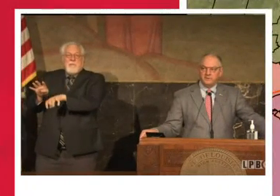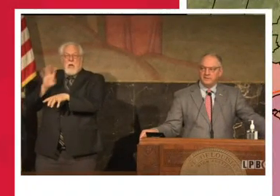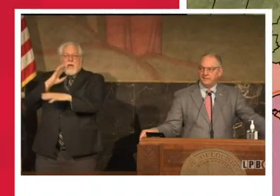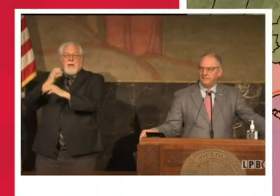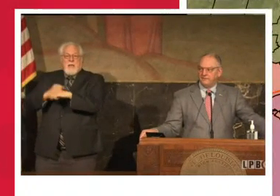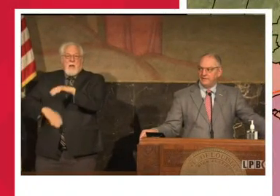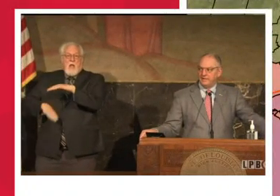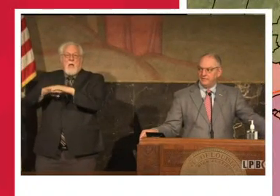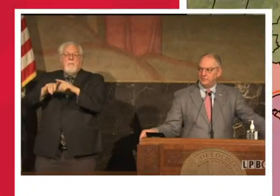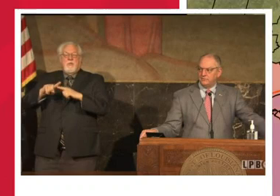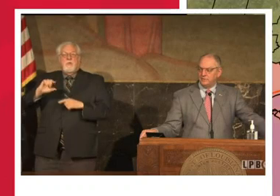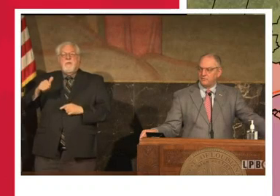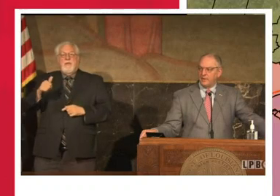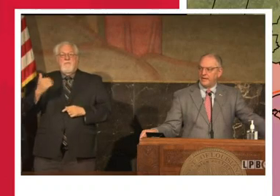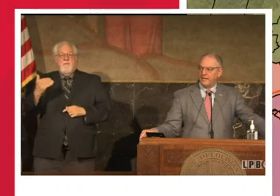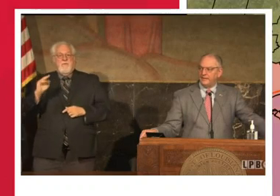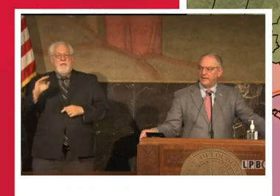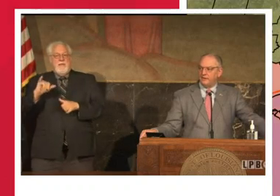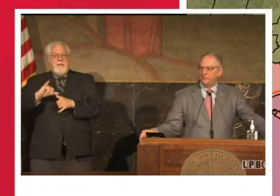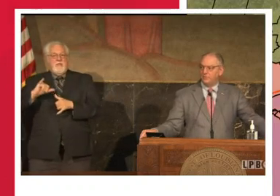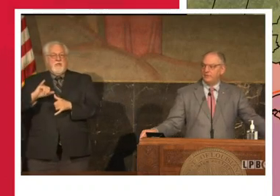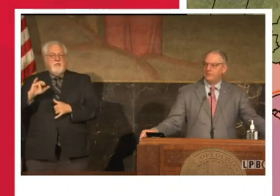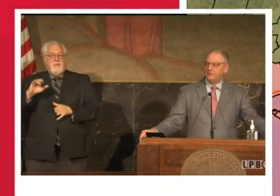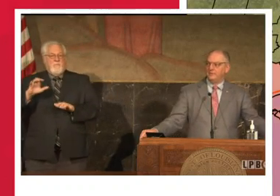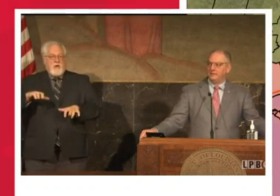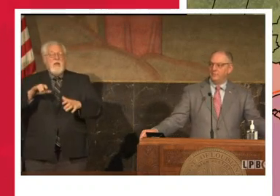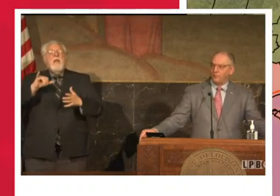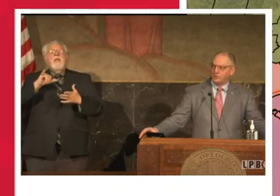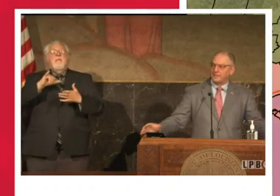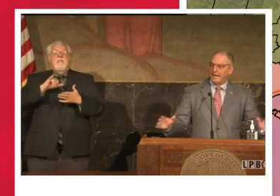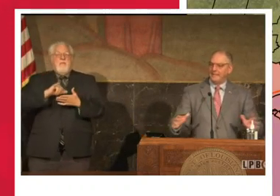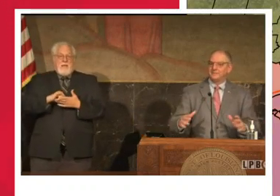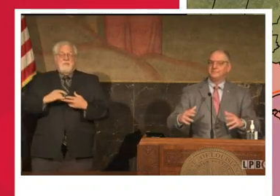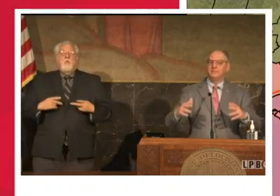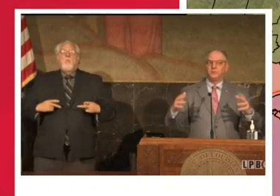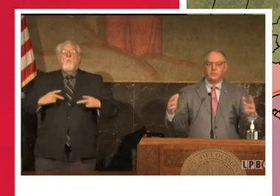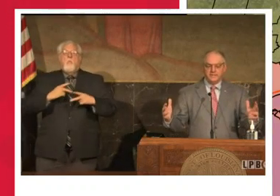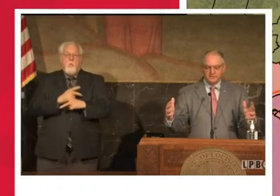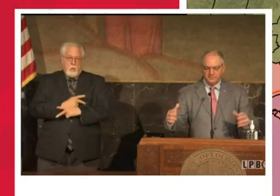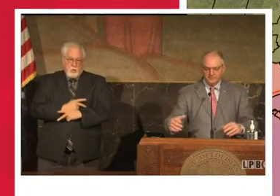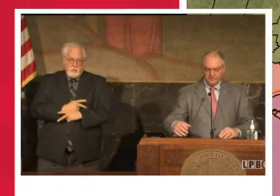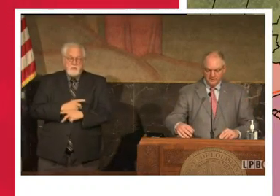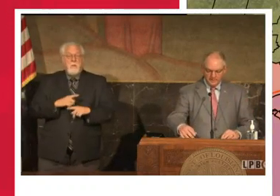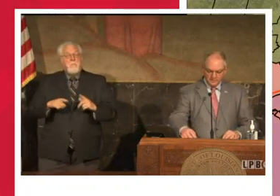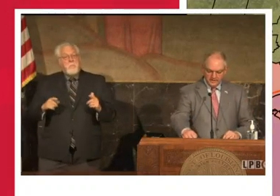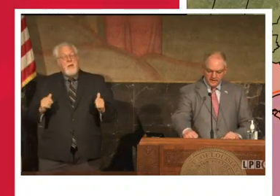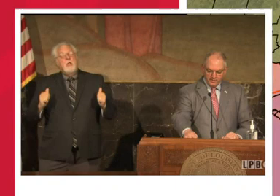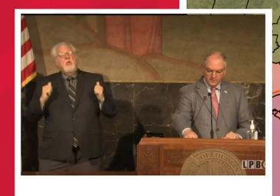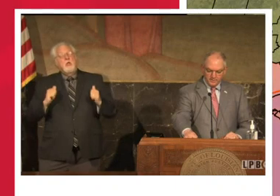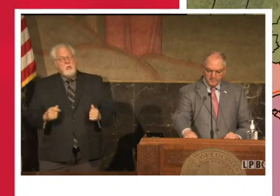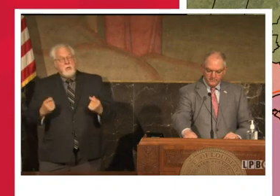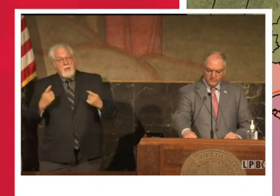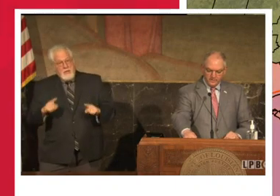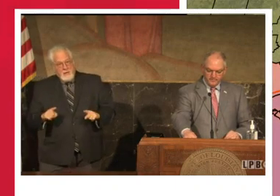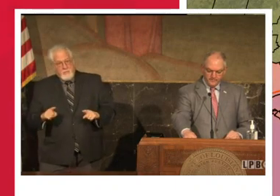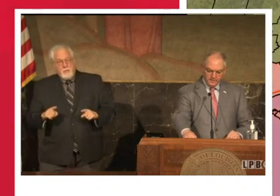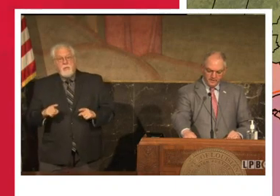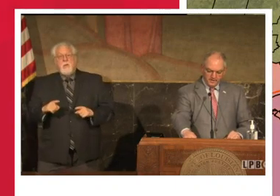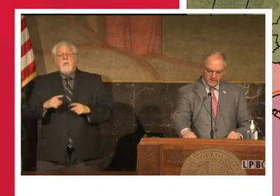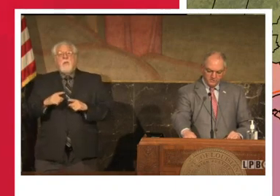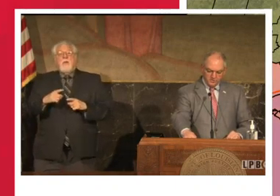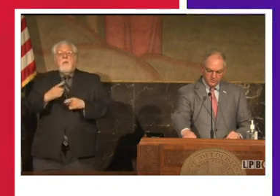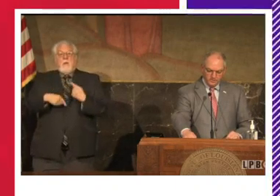could get up to 10 to 15 inches of rain. And that is what is in the worst case but reasonable scenario coming from